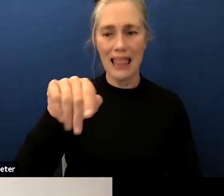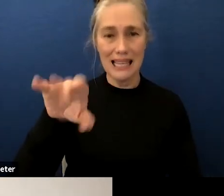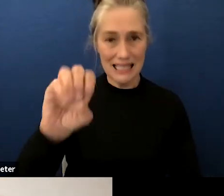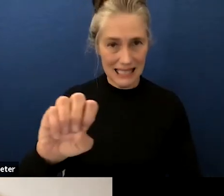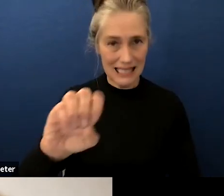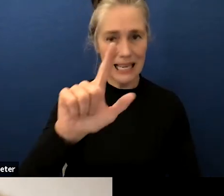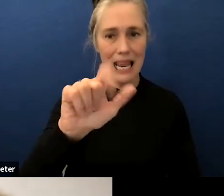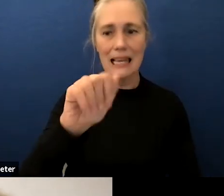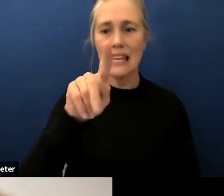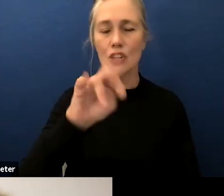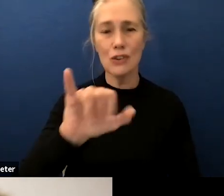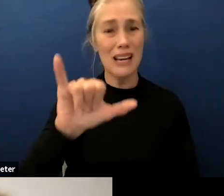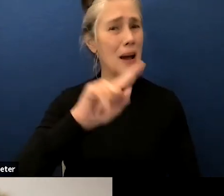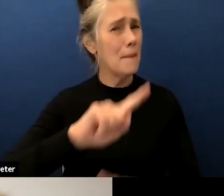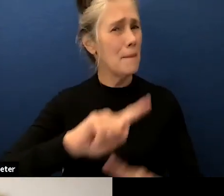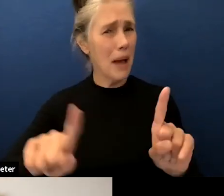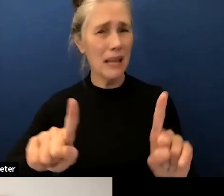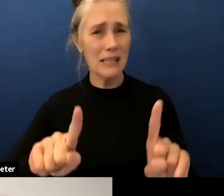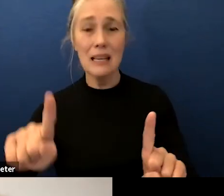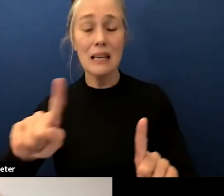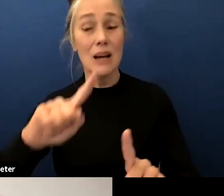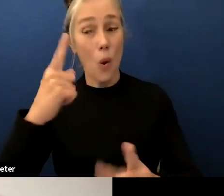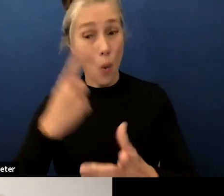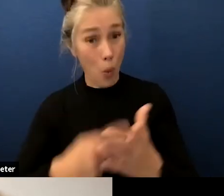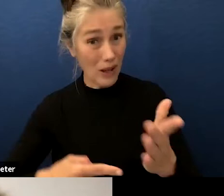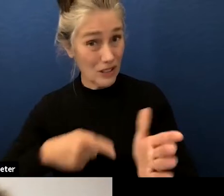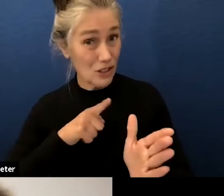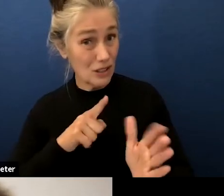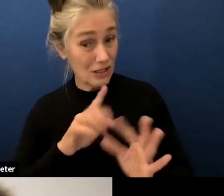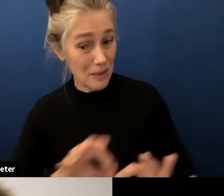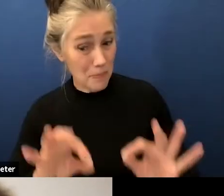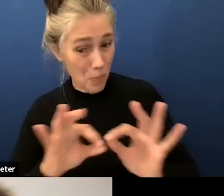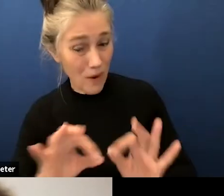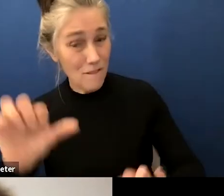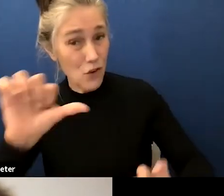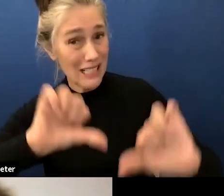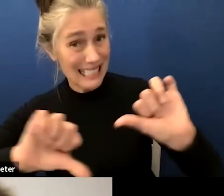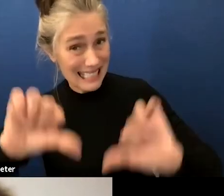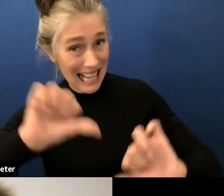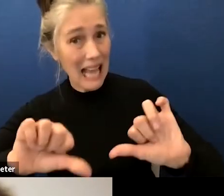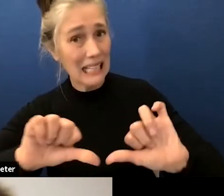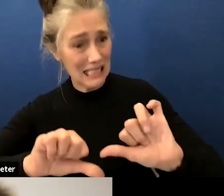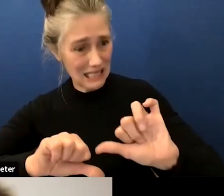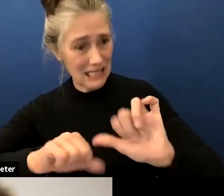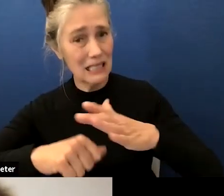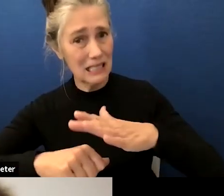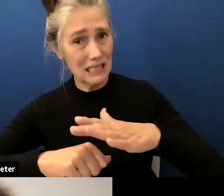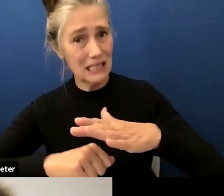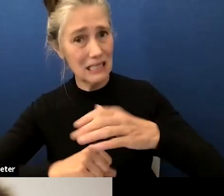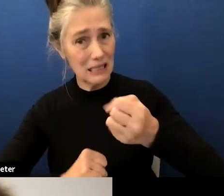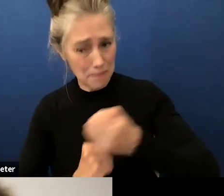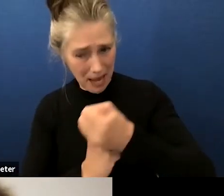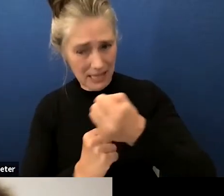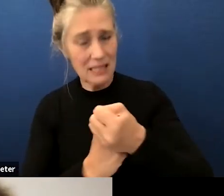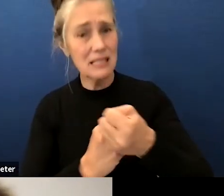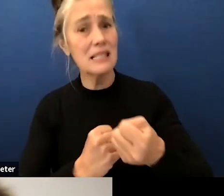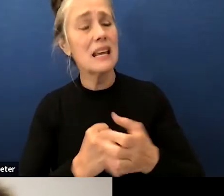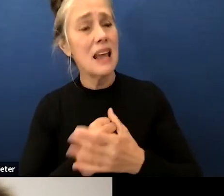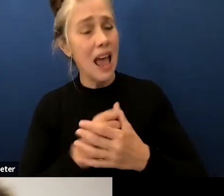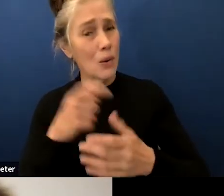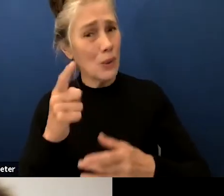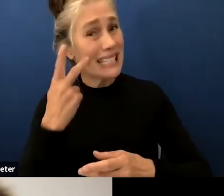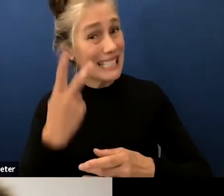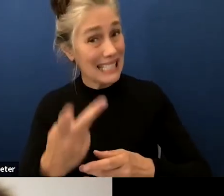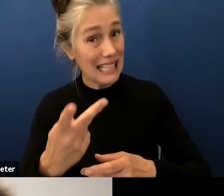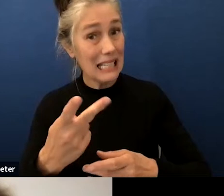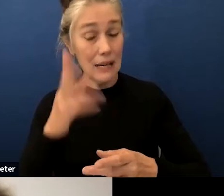science based and evidence based and subtle science is the science of reading and so um we can tell and even future leaders of